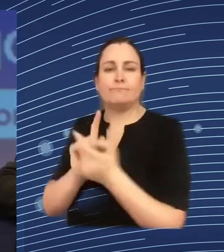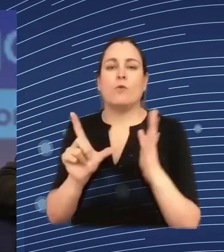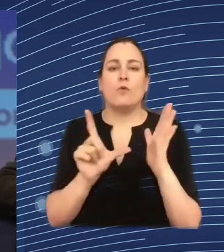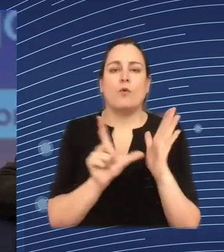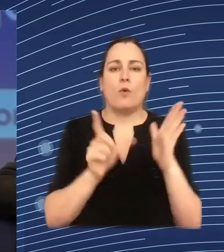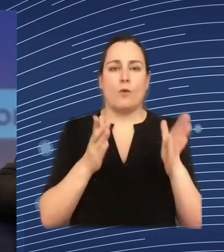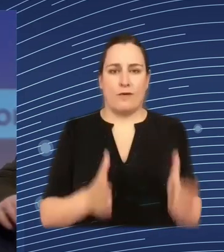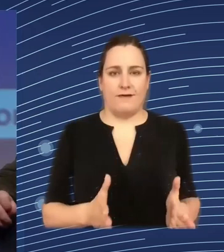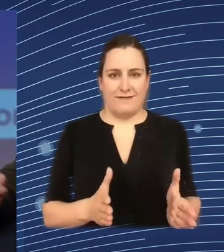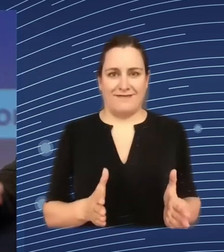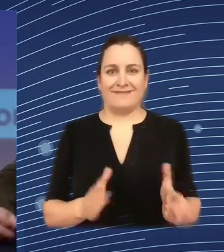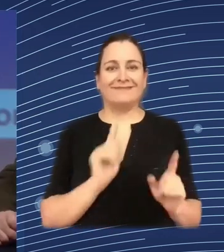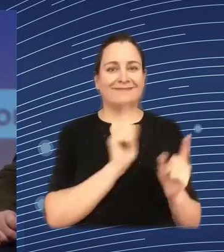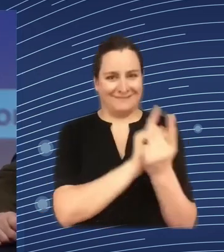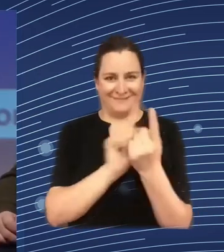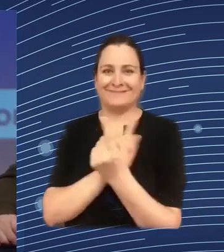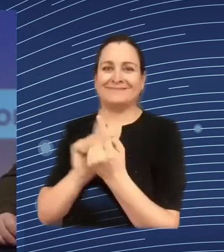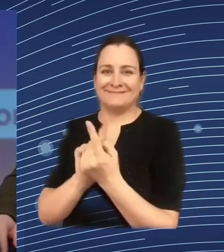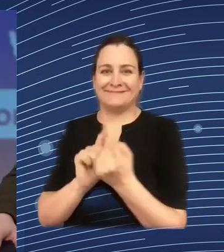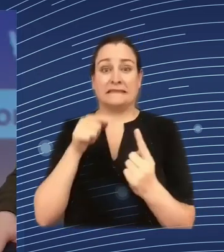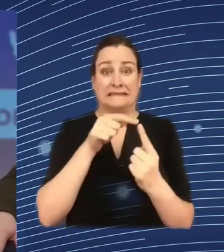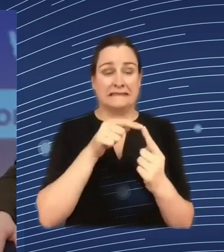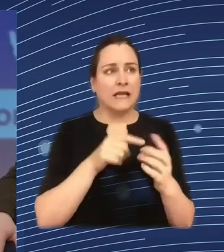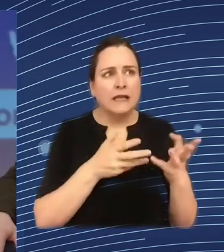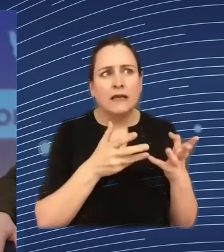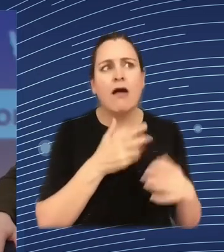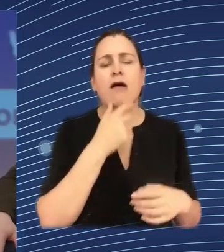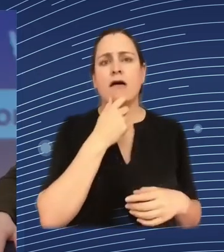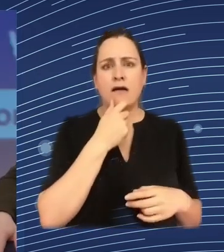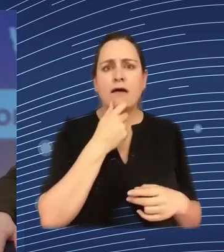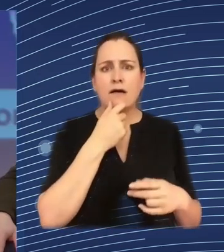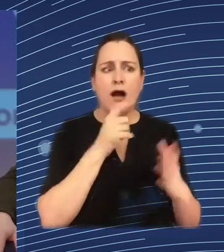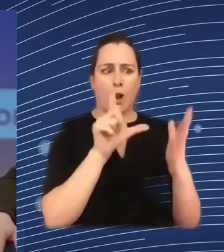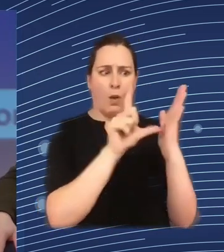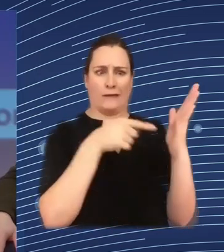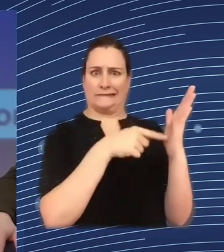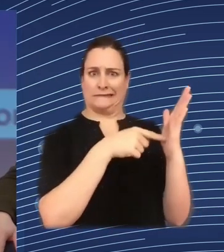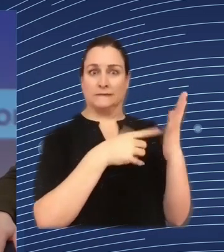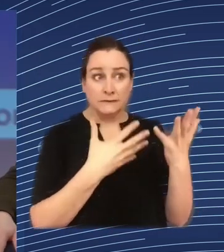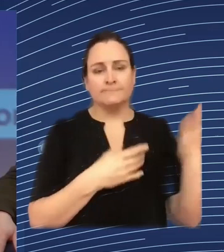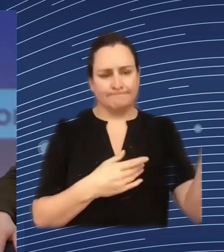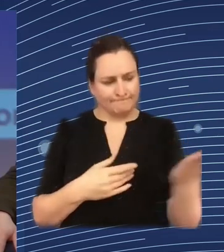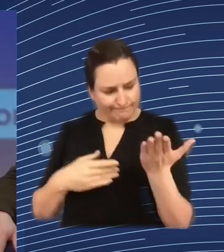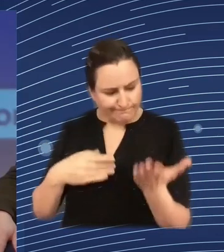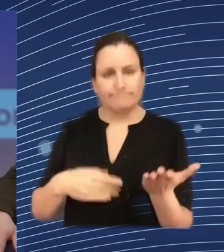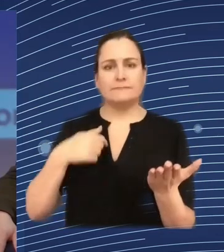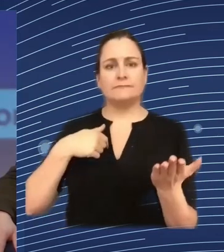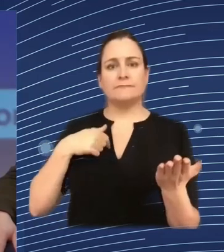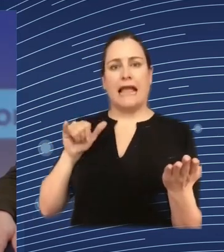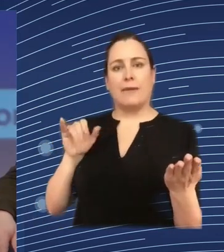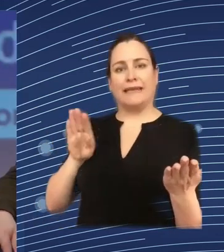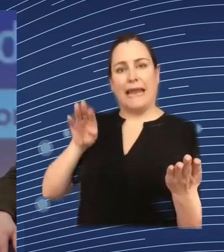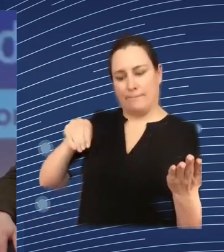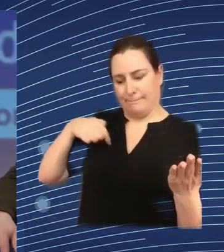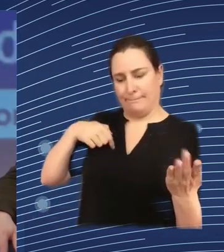the legislators to give us a heads up say this is coming how can we be ready for it this is now law how do we understand it